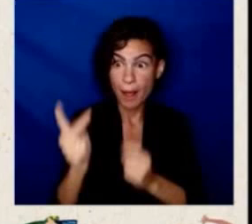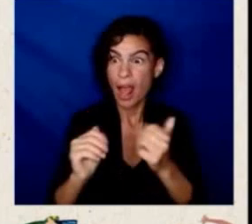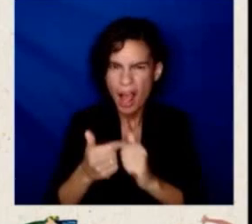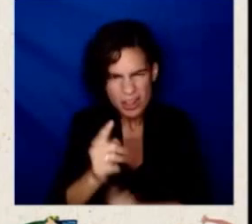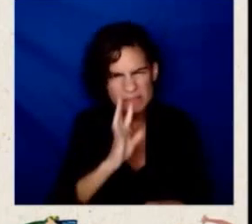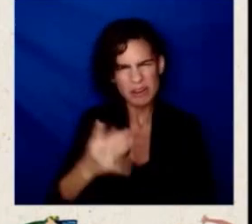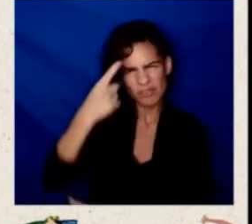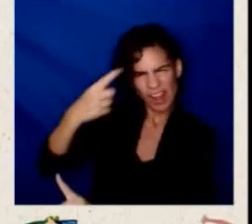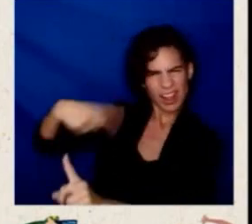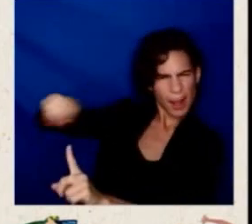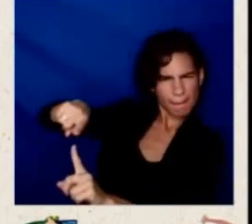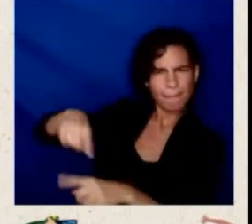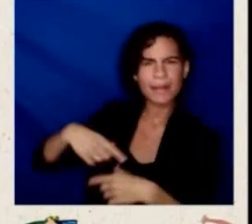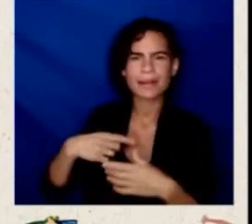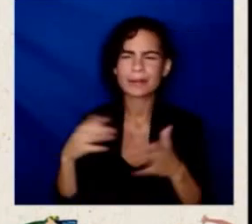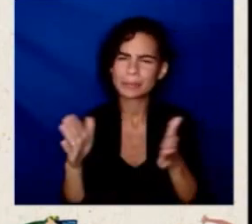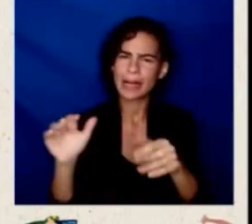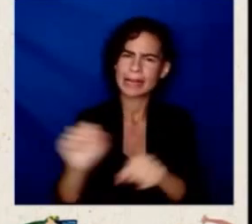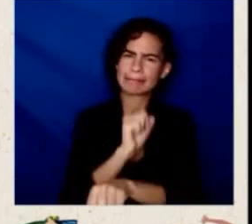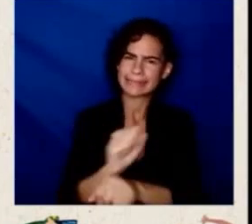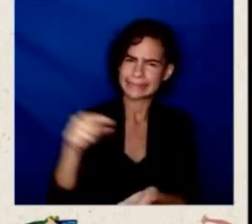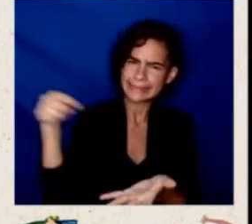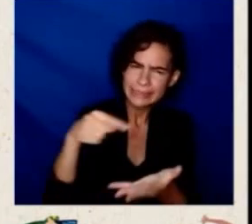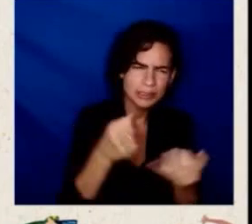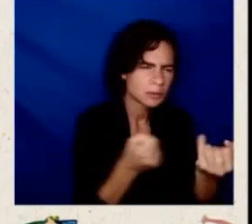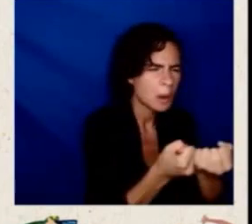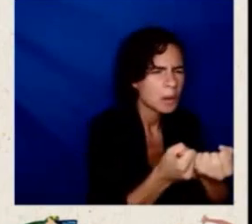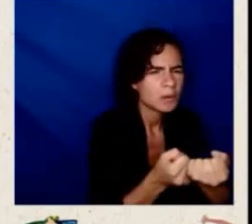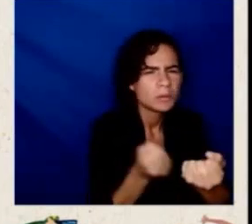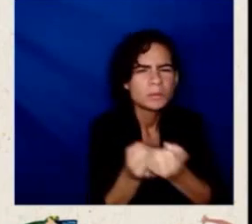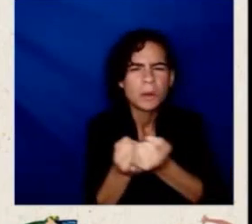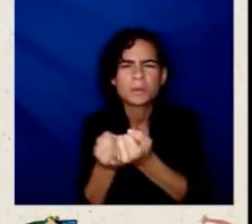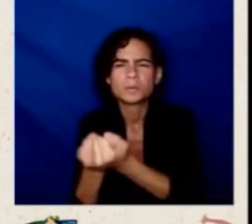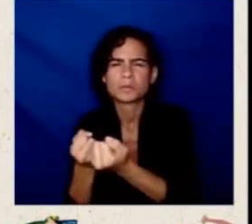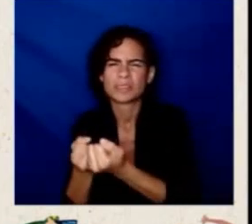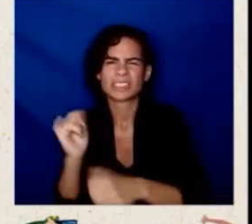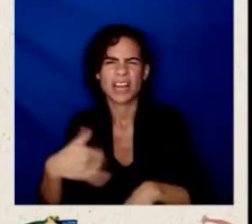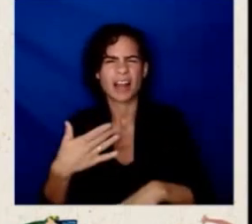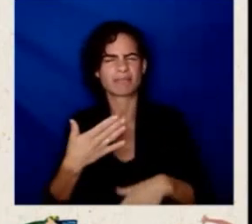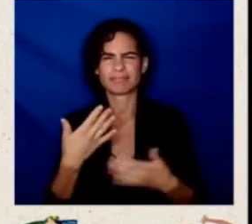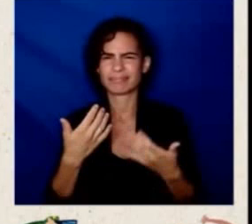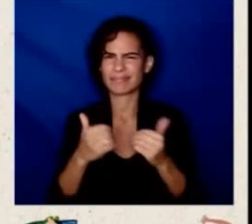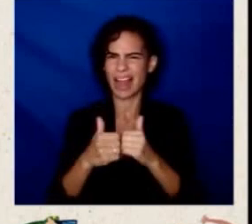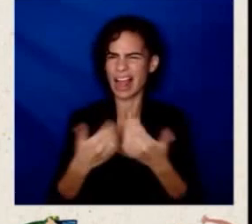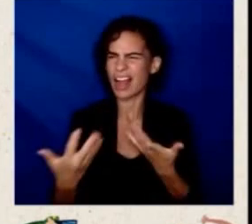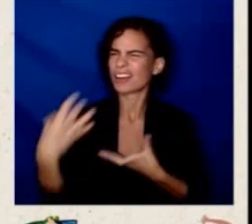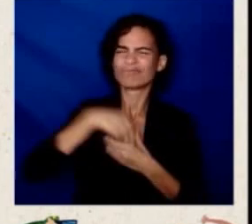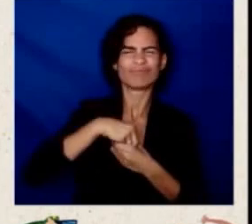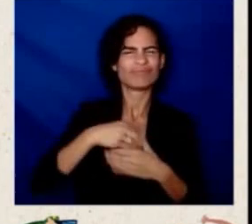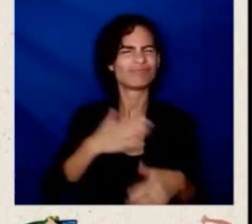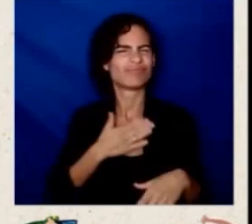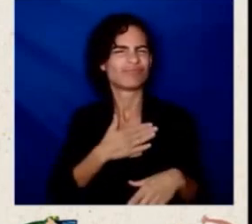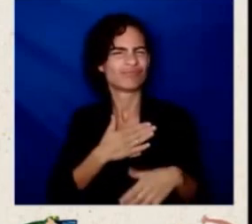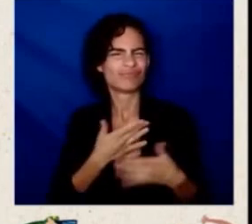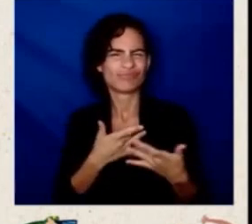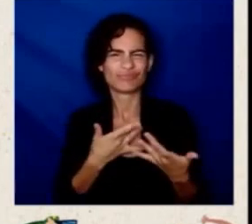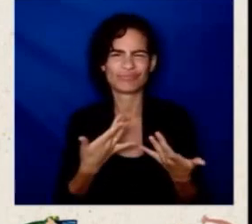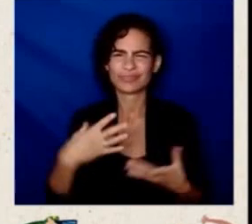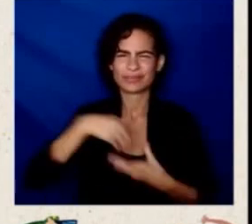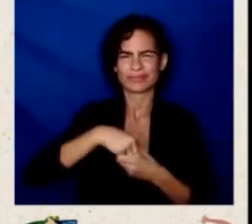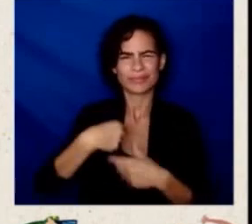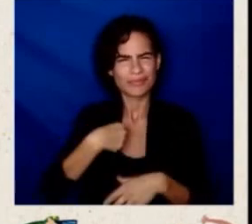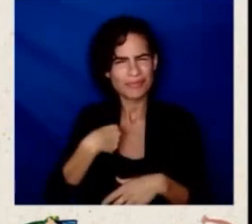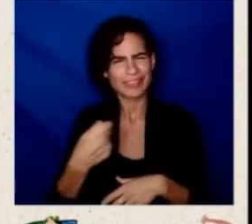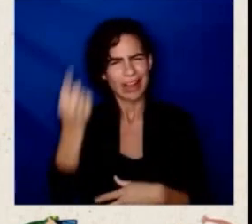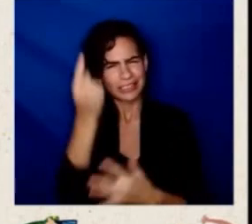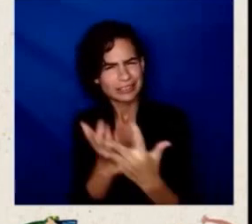I think, just became a second nature to me because I had such passion and understanding for what it takes to start and the grit and determination it takes